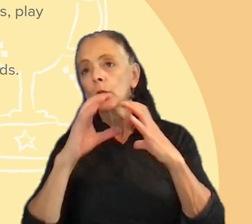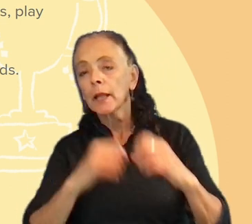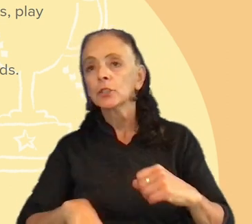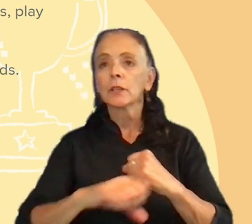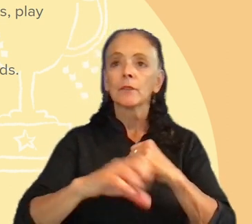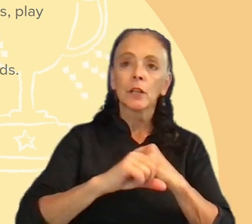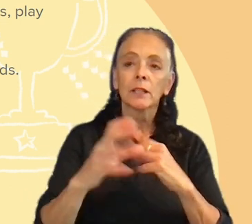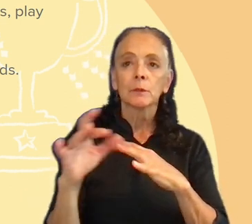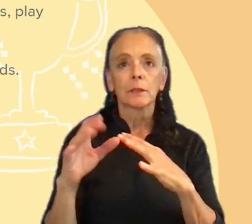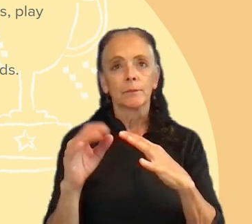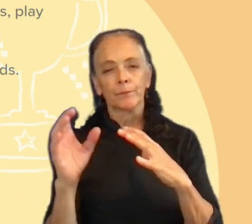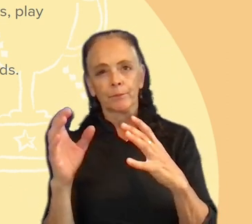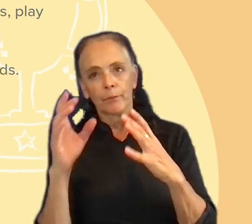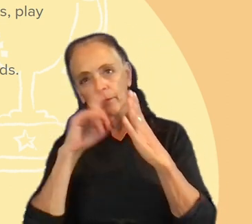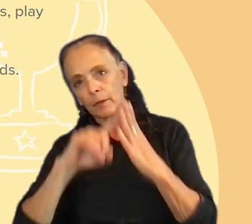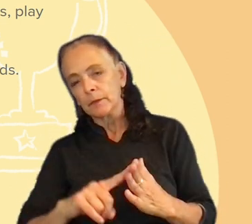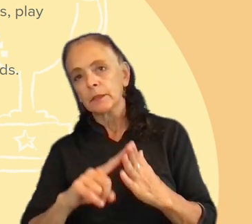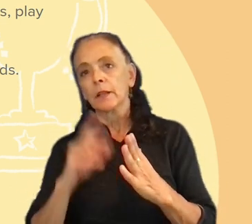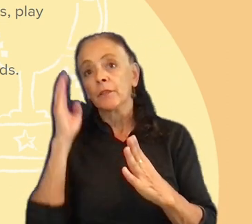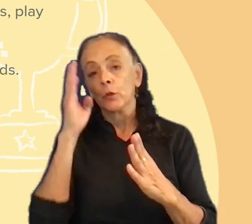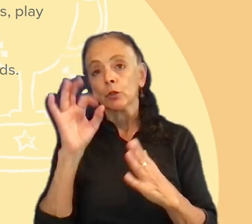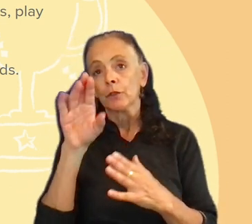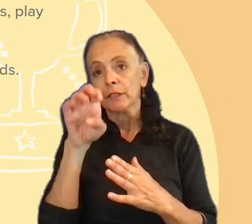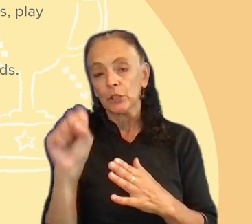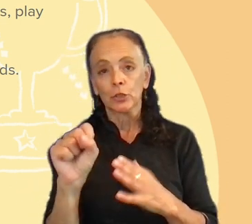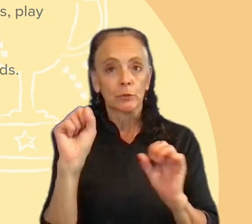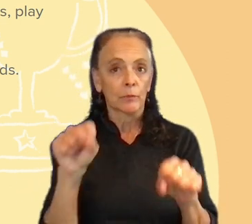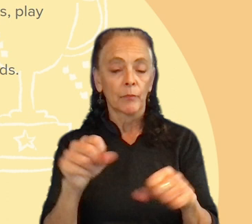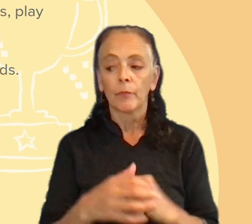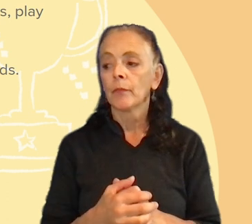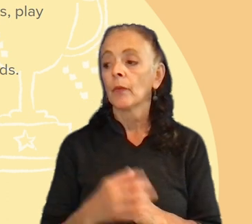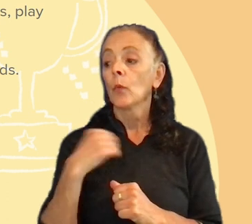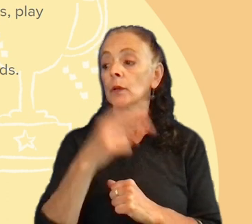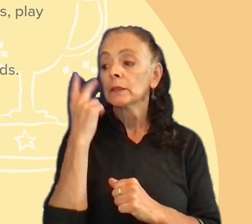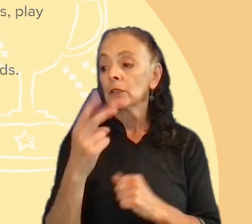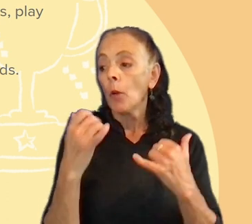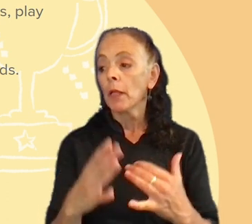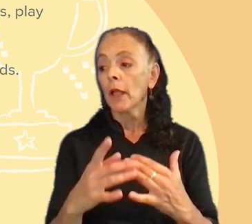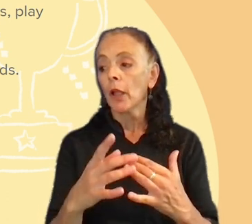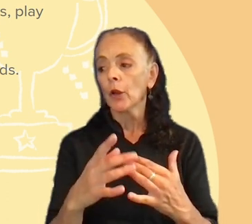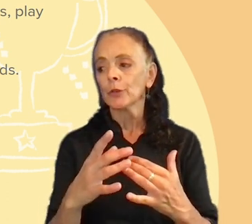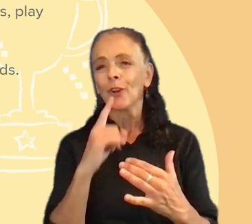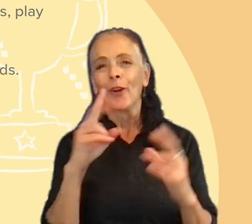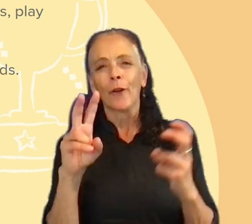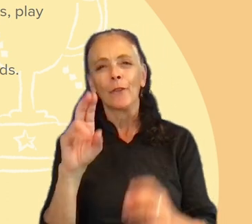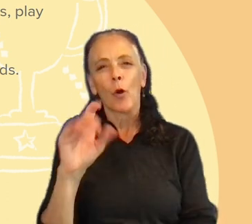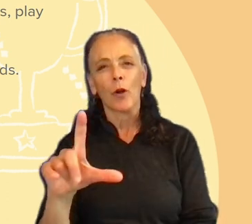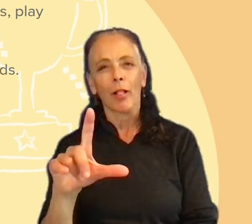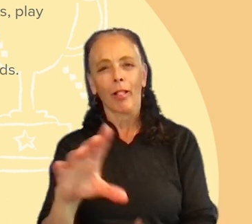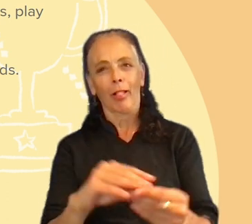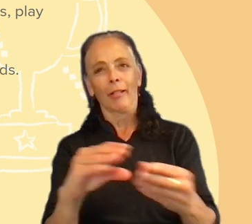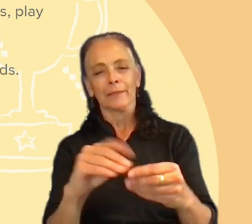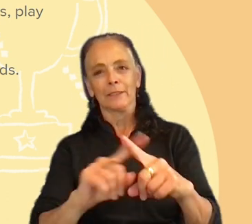the interest for future features. We saw that players are vocal in different ways, and the open